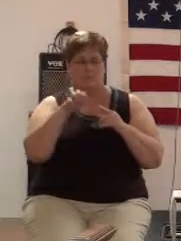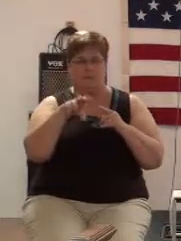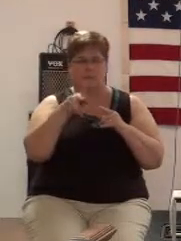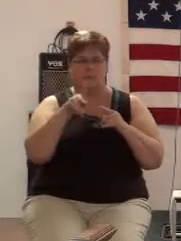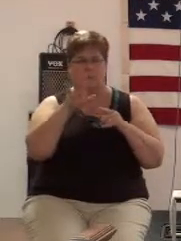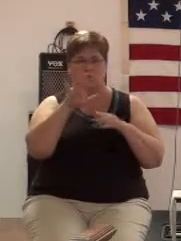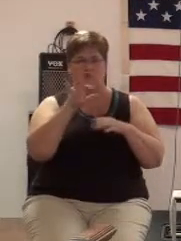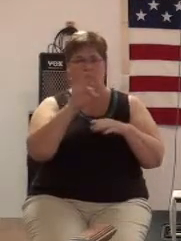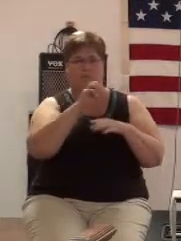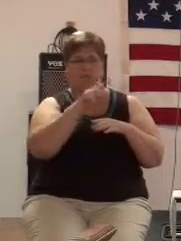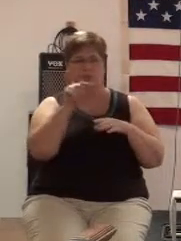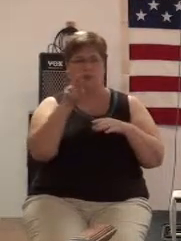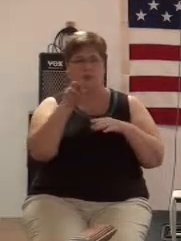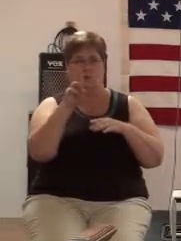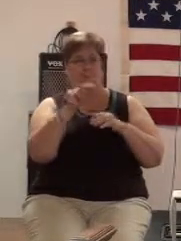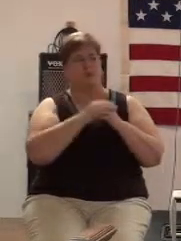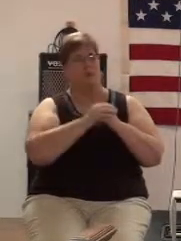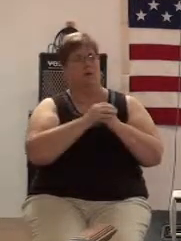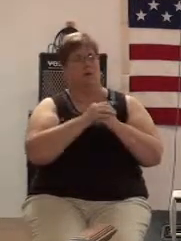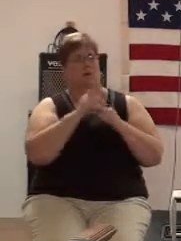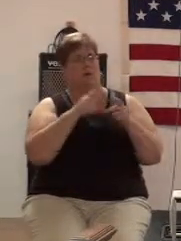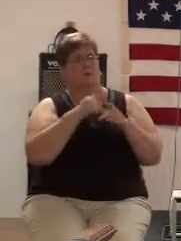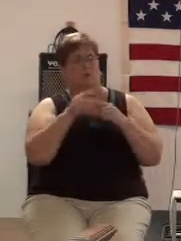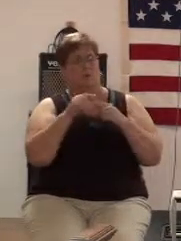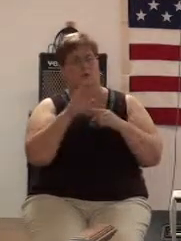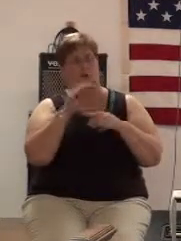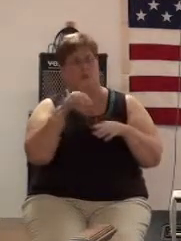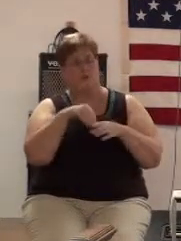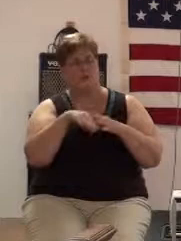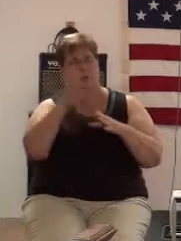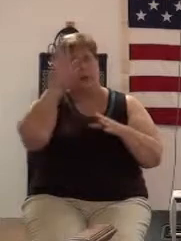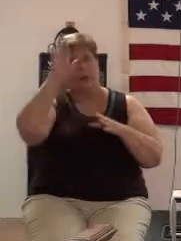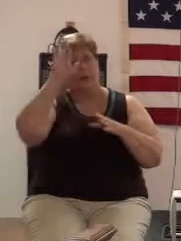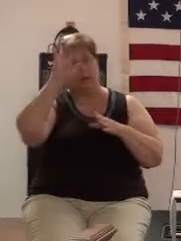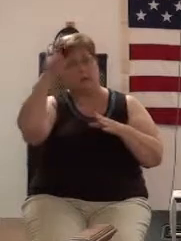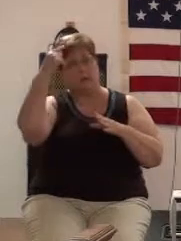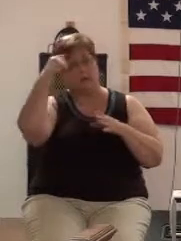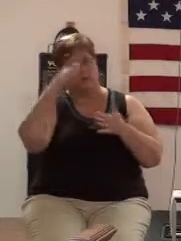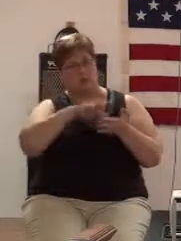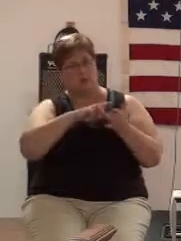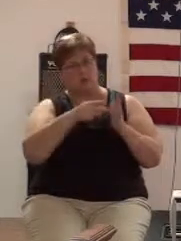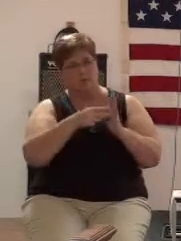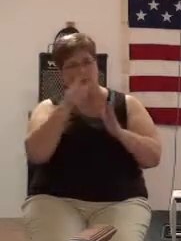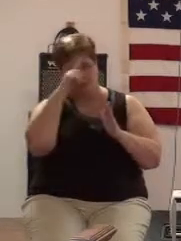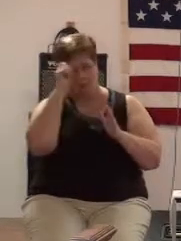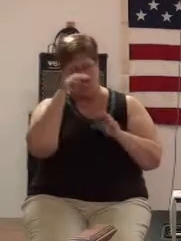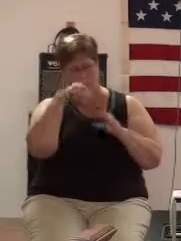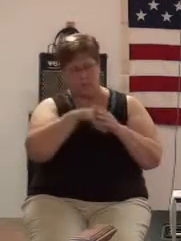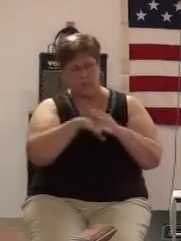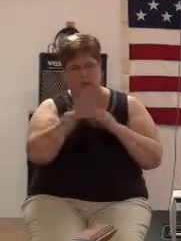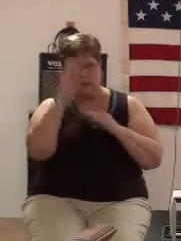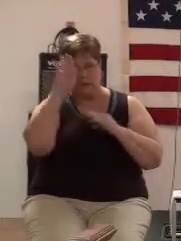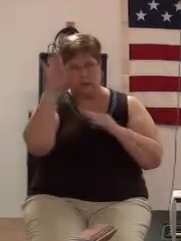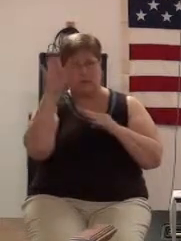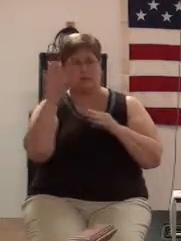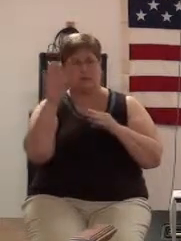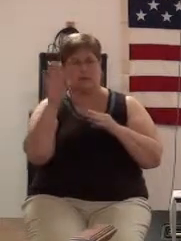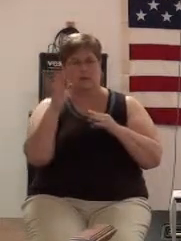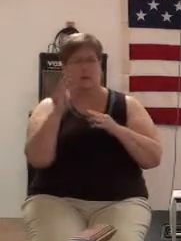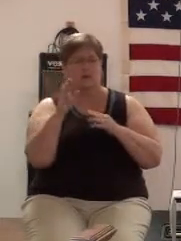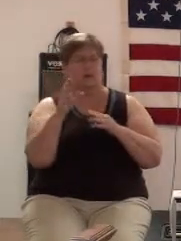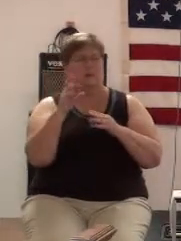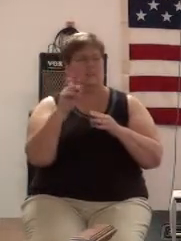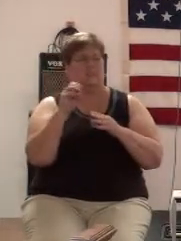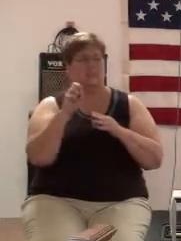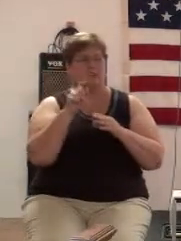then you're in His purpose because you're in His destination and He'll take you. A lot of